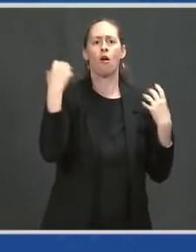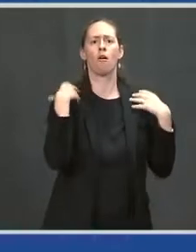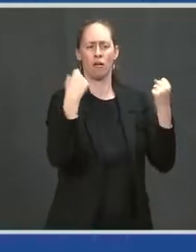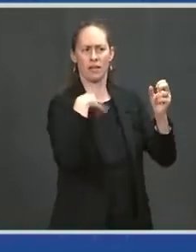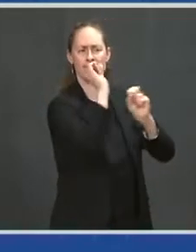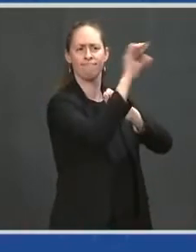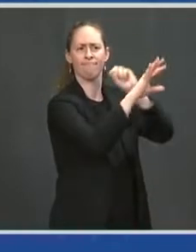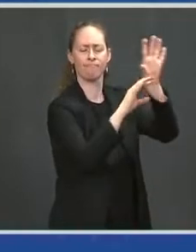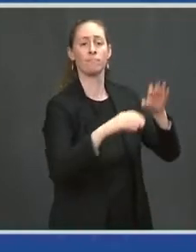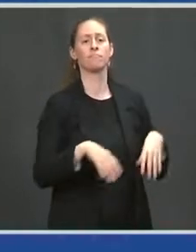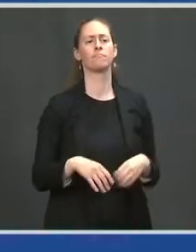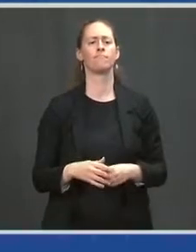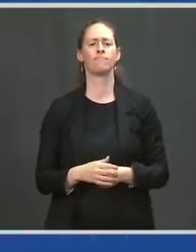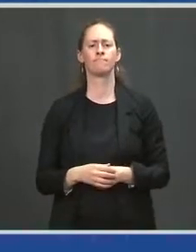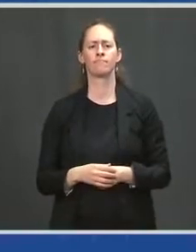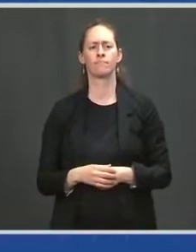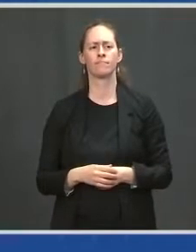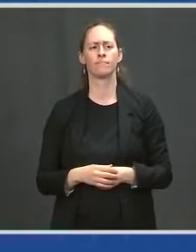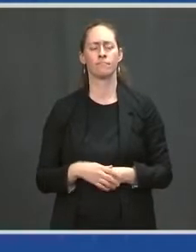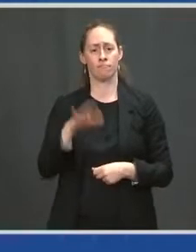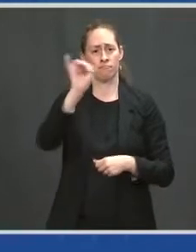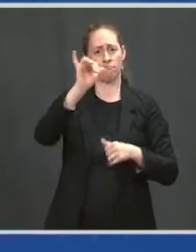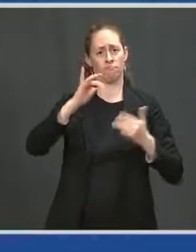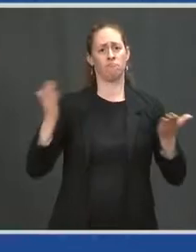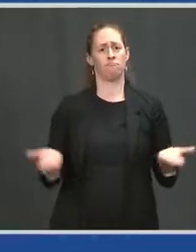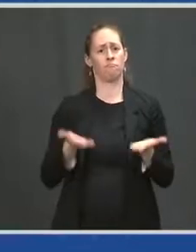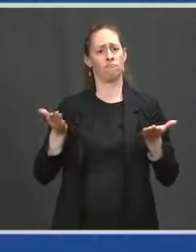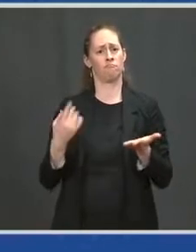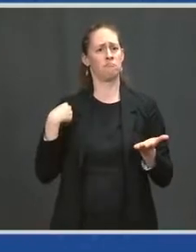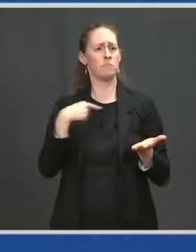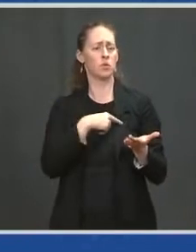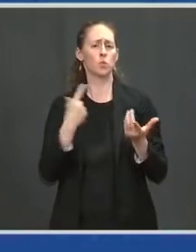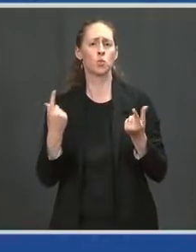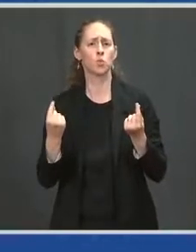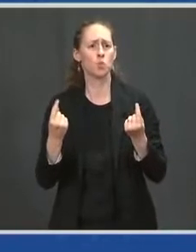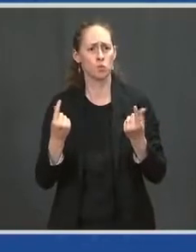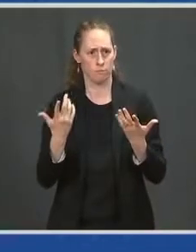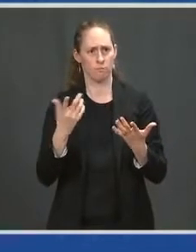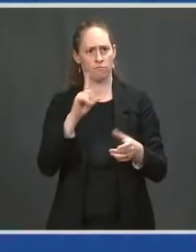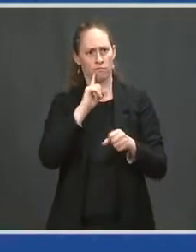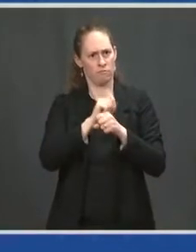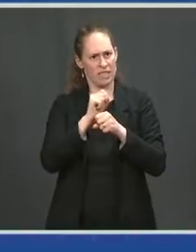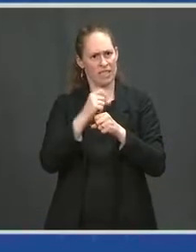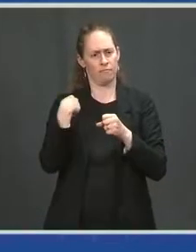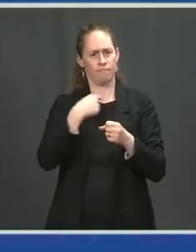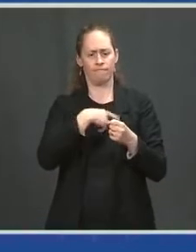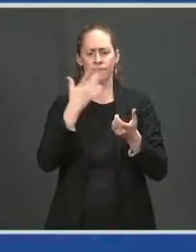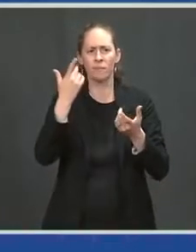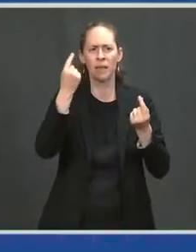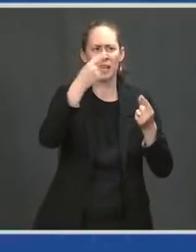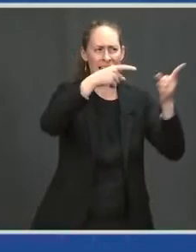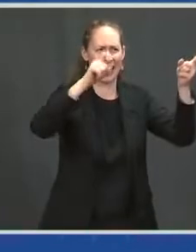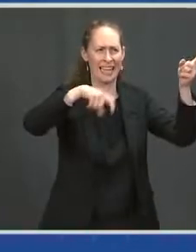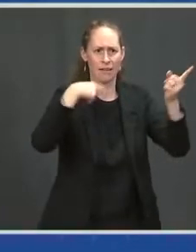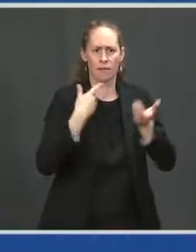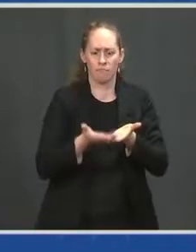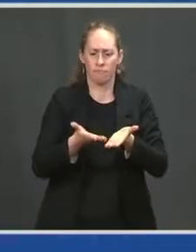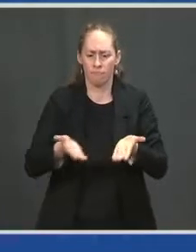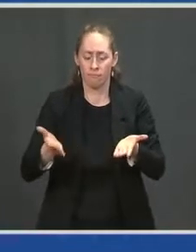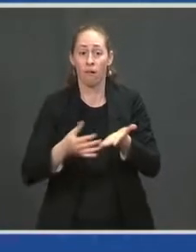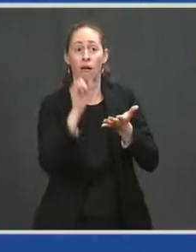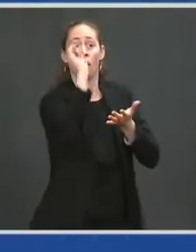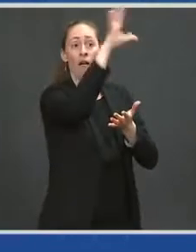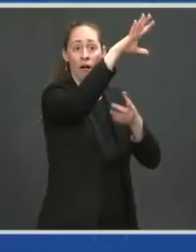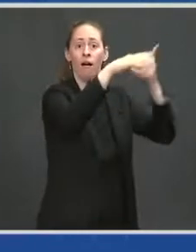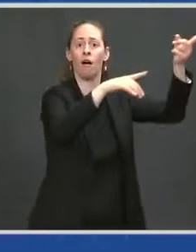Secondly, we are sending the actual mechanical parts that are needed for the machinery they have